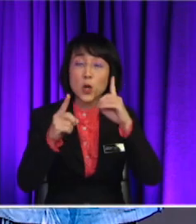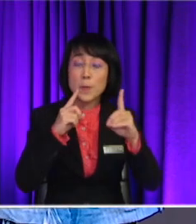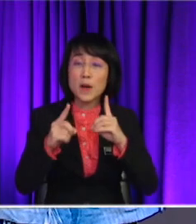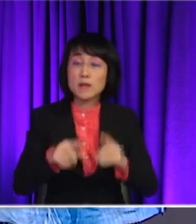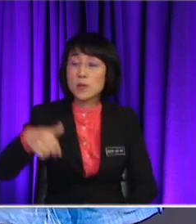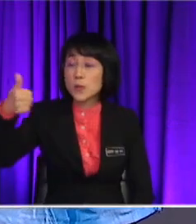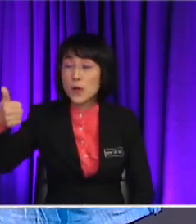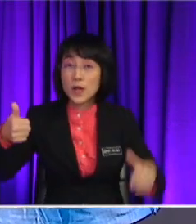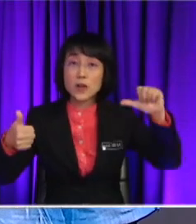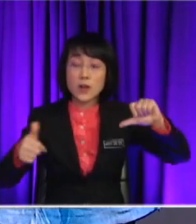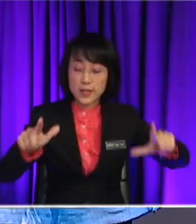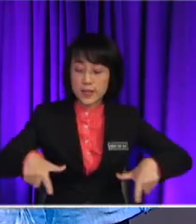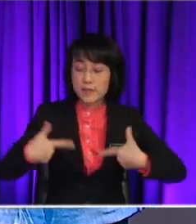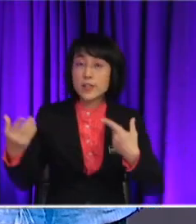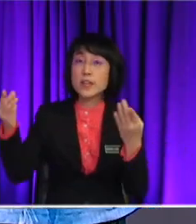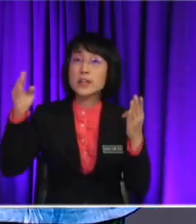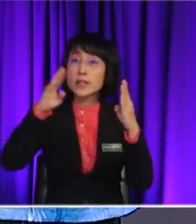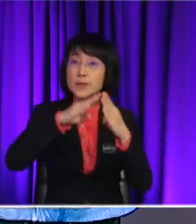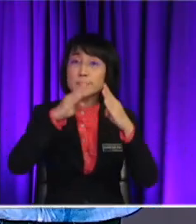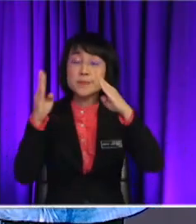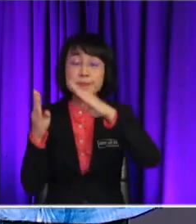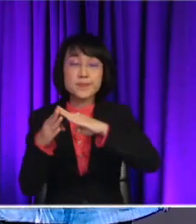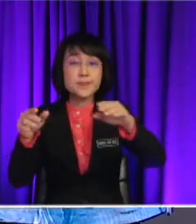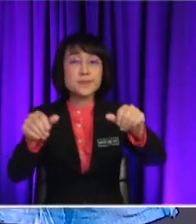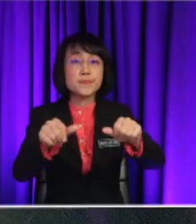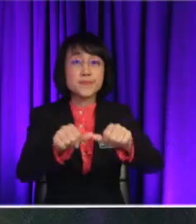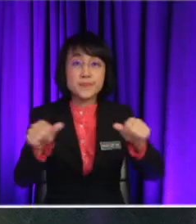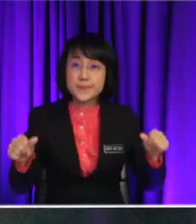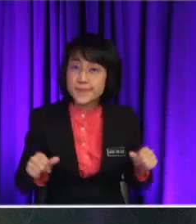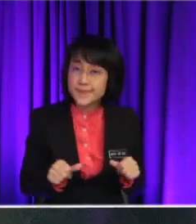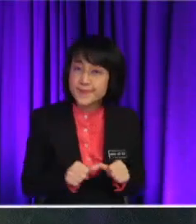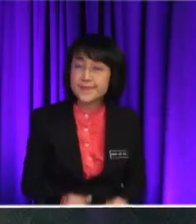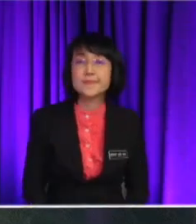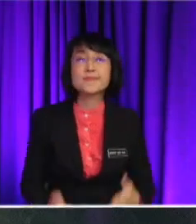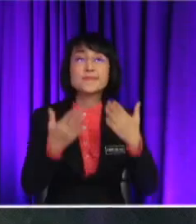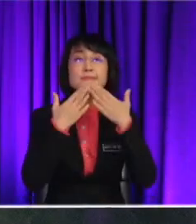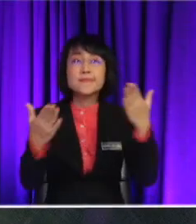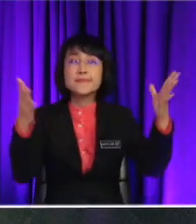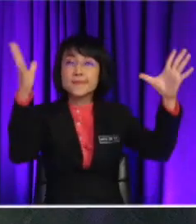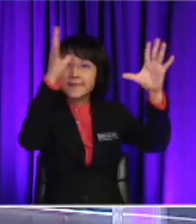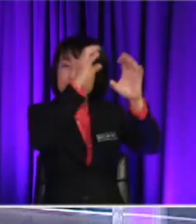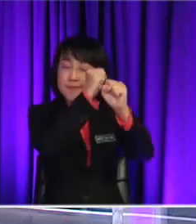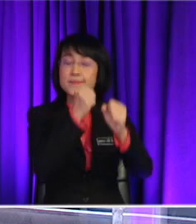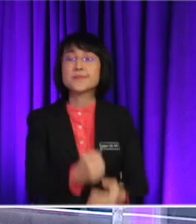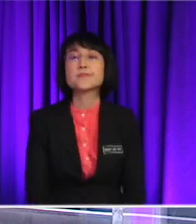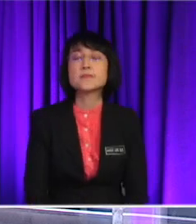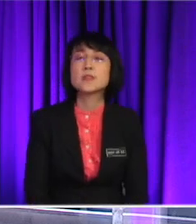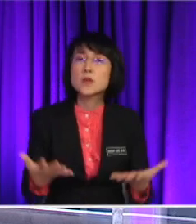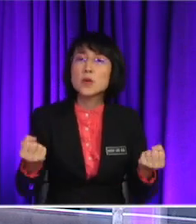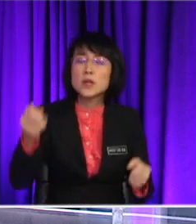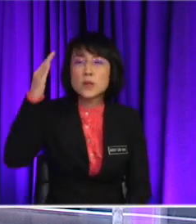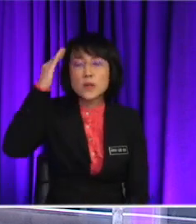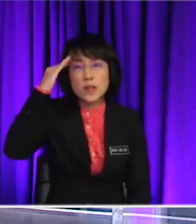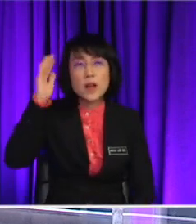of living in an urban area. Yes. Yeah. That's right. Thank you so much for that summary. But we would also like to know how